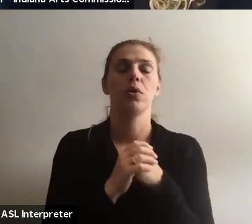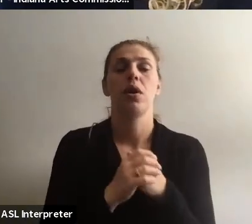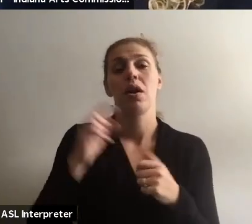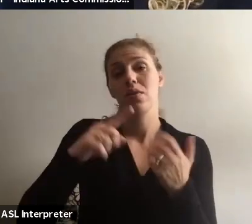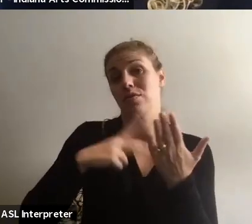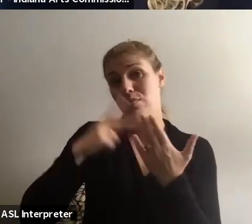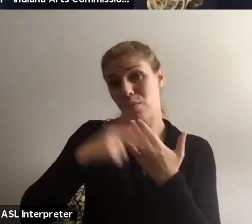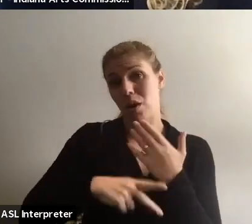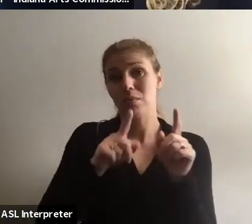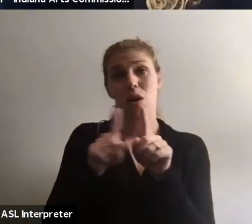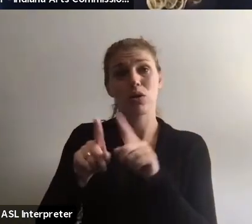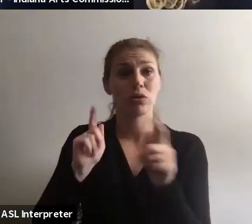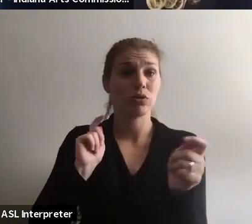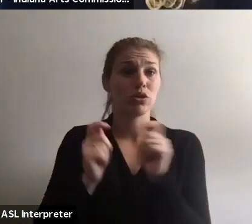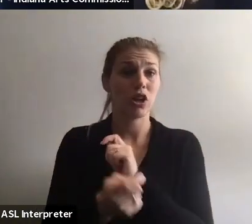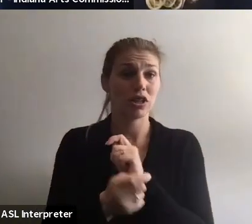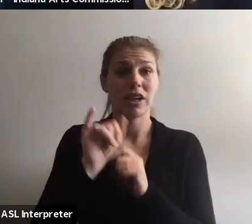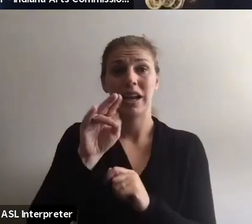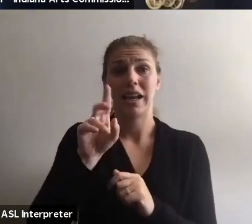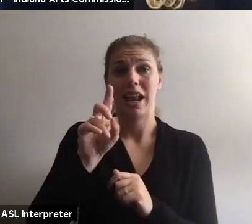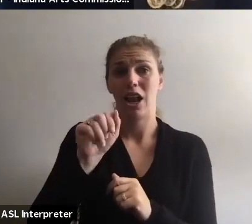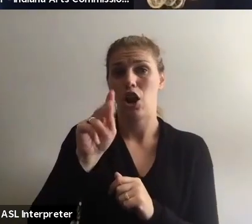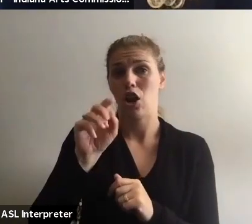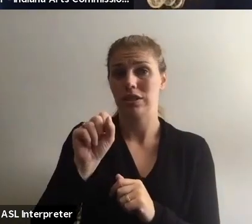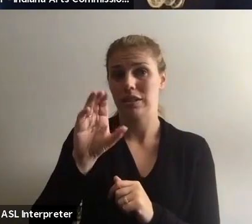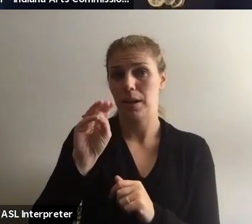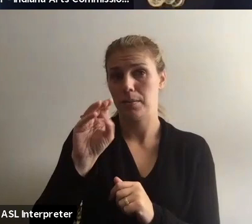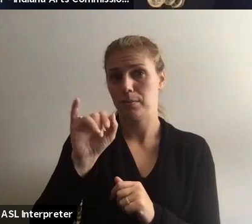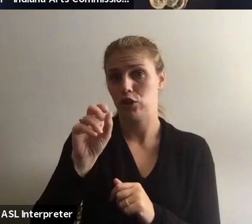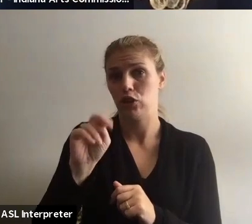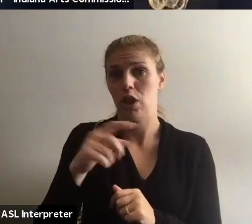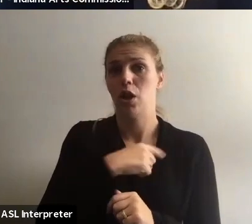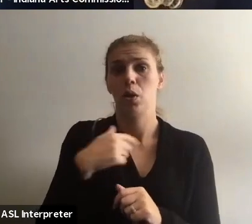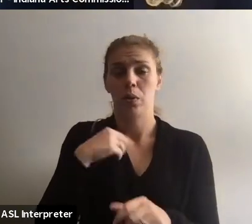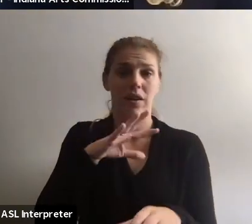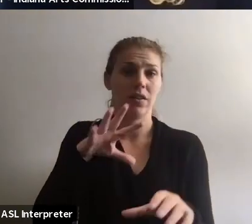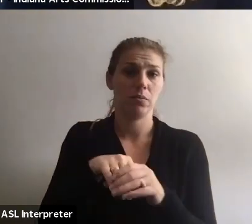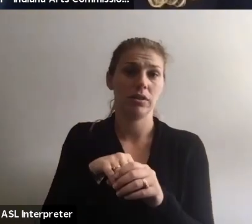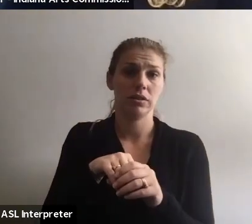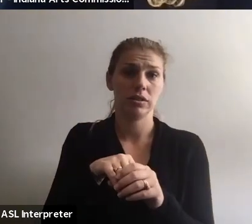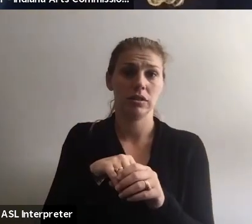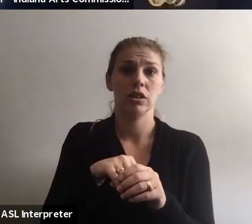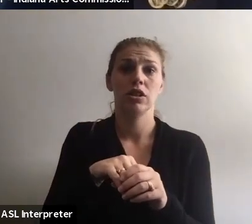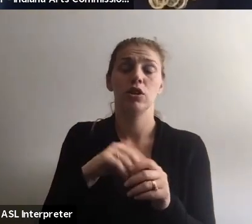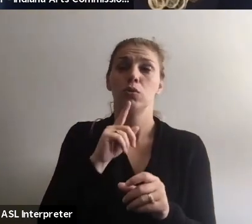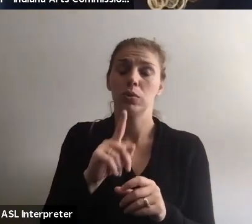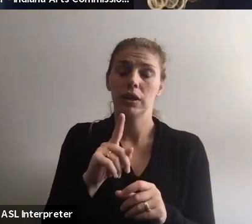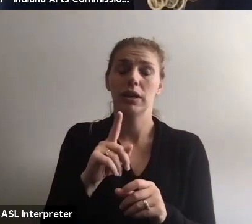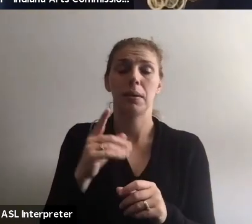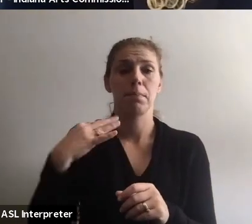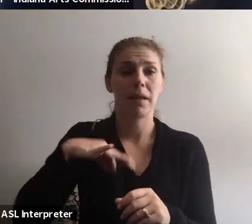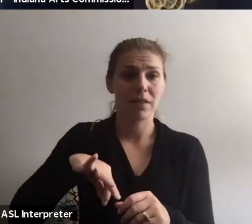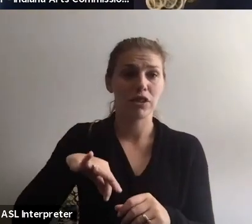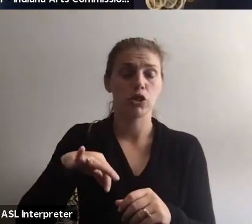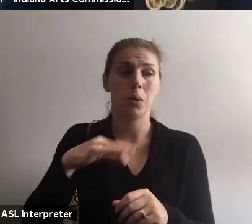program is, is also changing the Indian arts commission. Uh, we have built, um, genuine, mutually beneficial